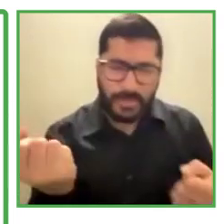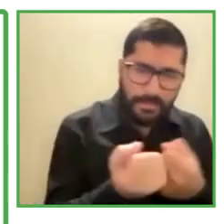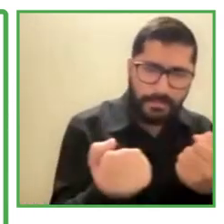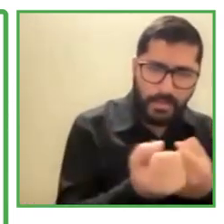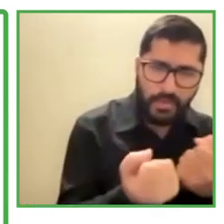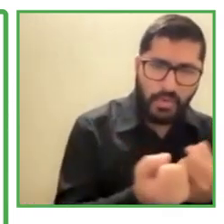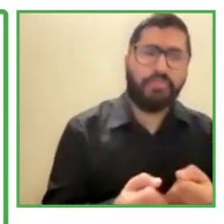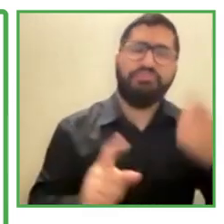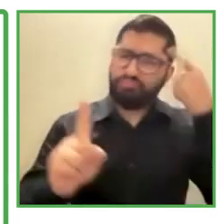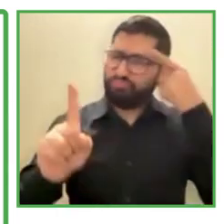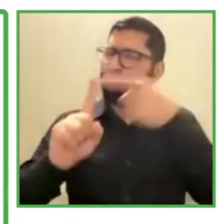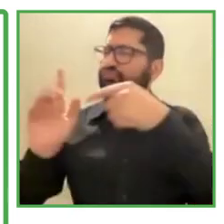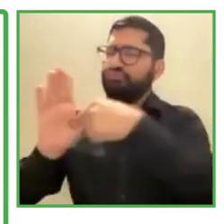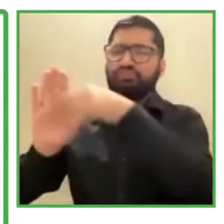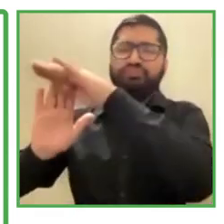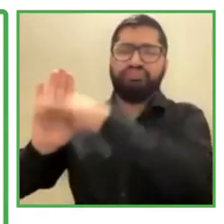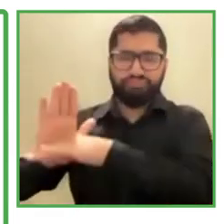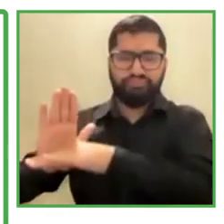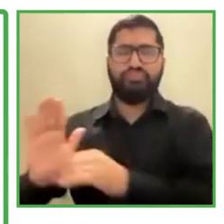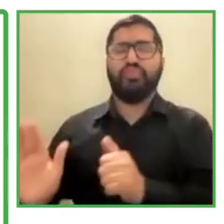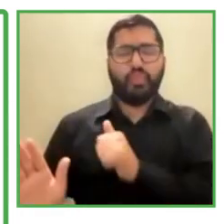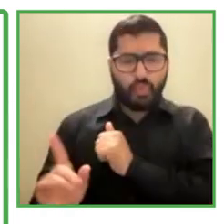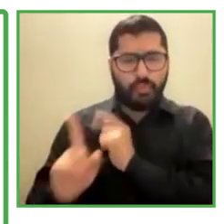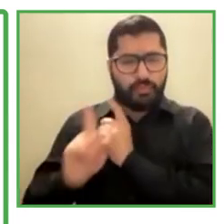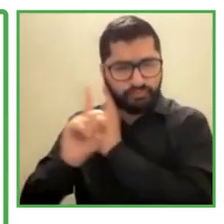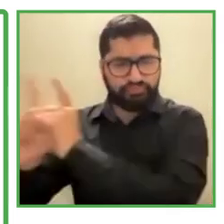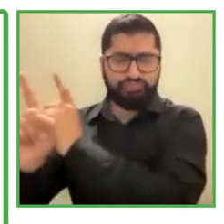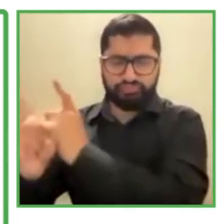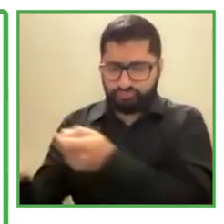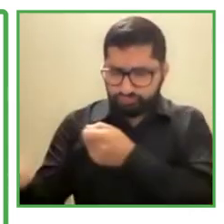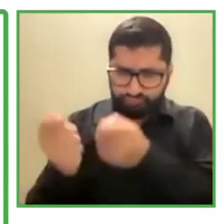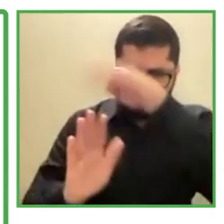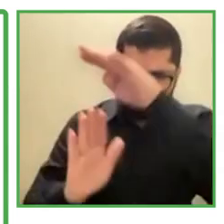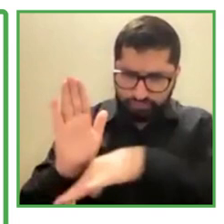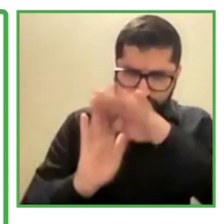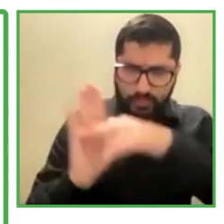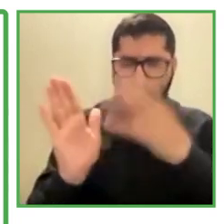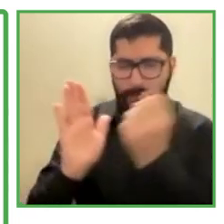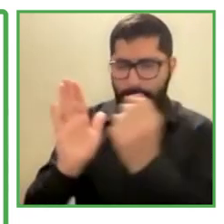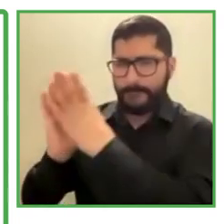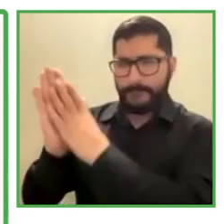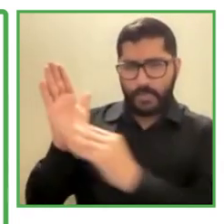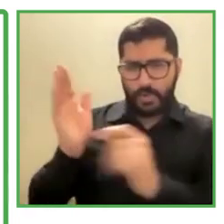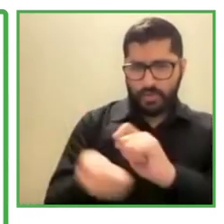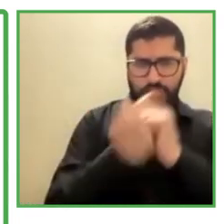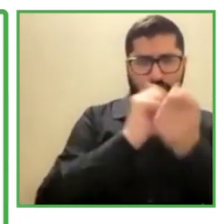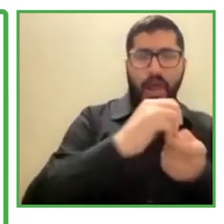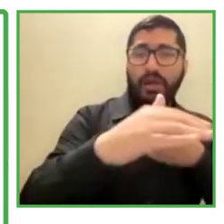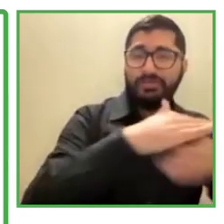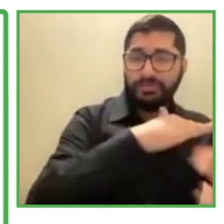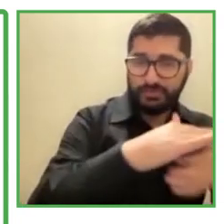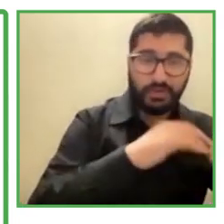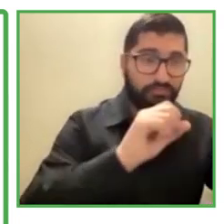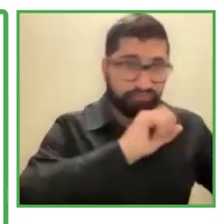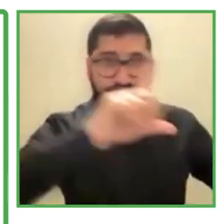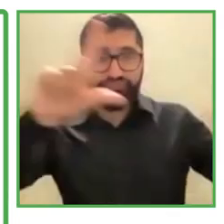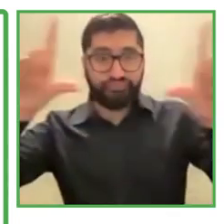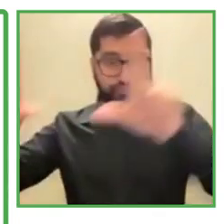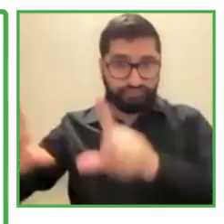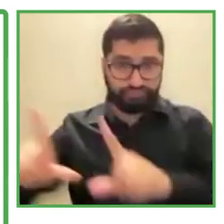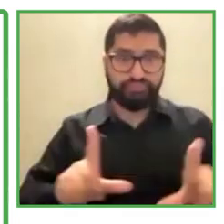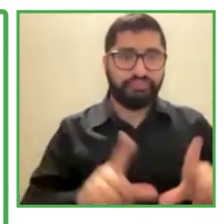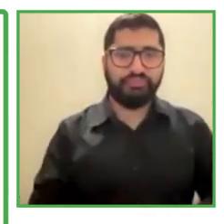accessibility models on the screen. You will see that there is a platform that has tactile blocks being